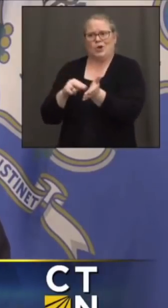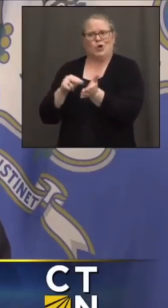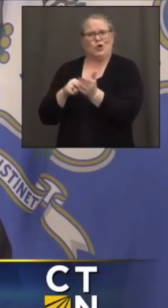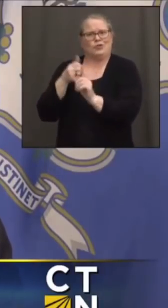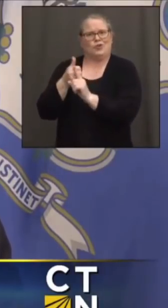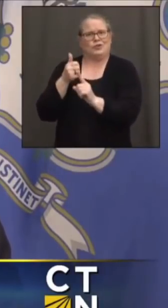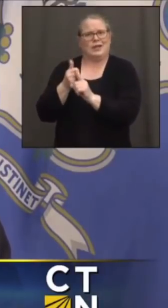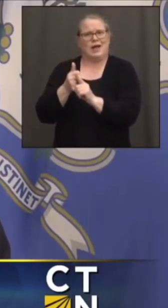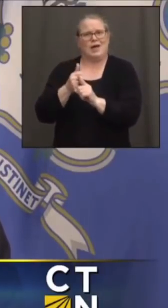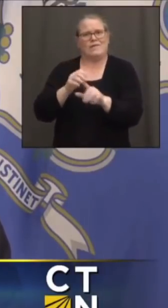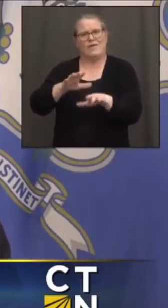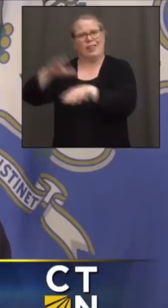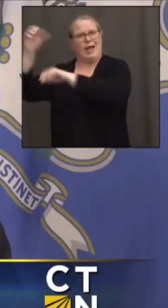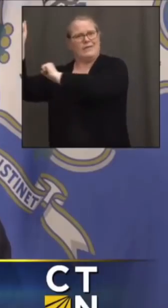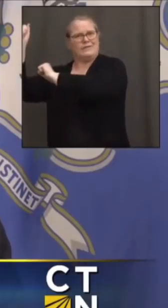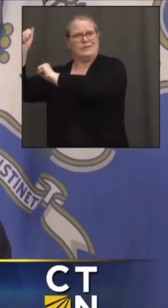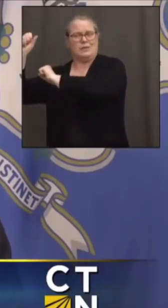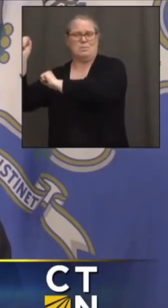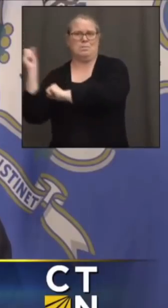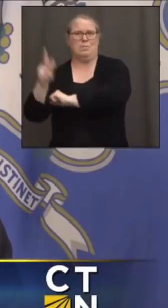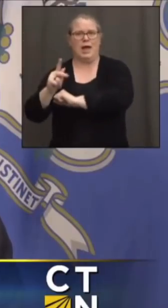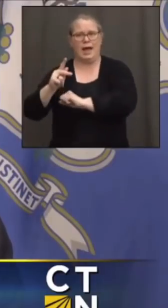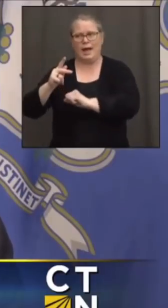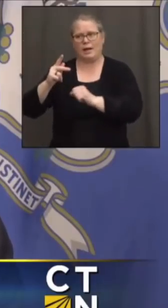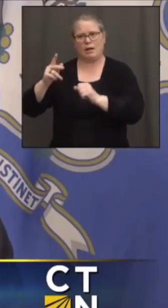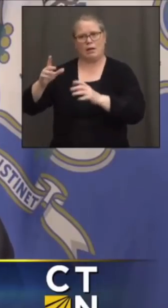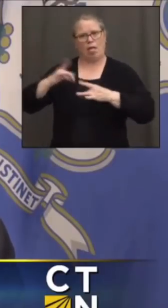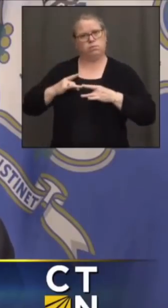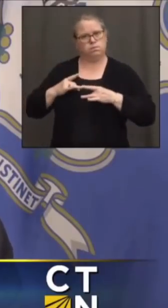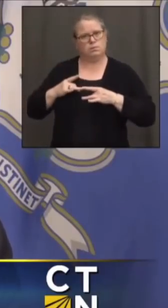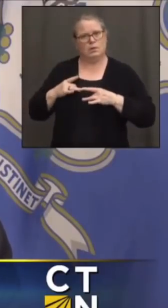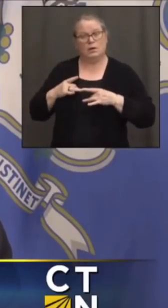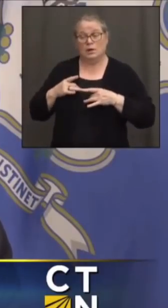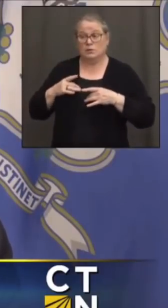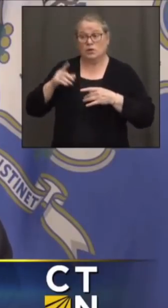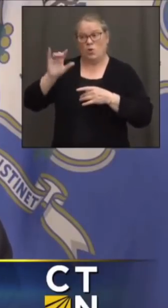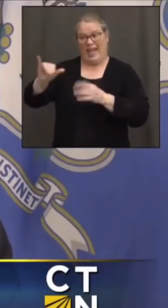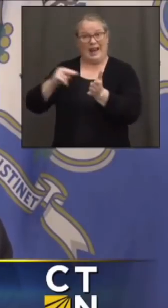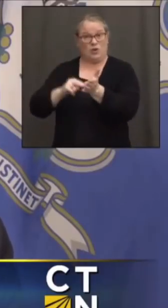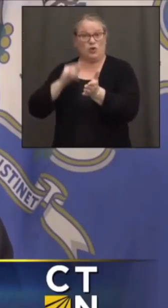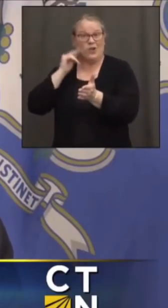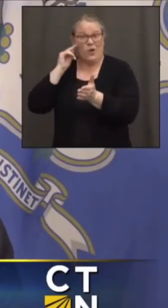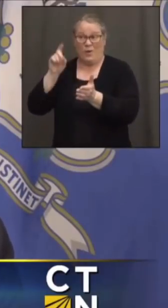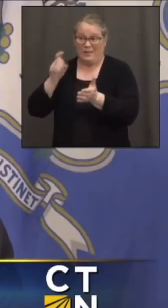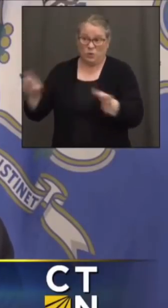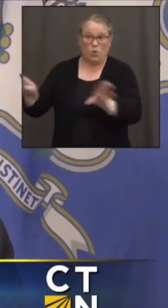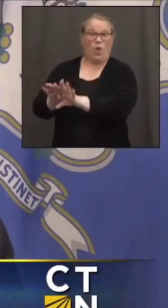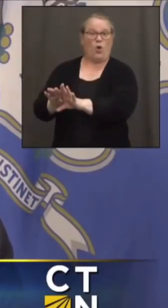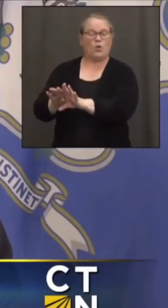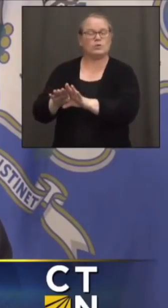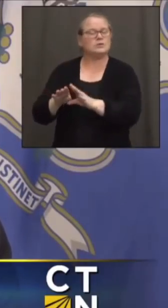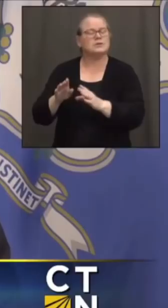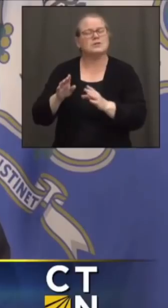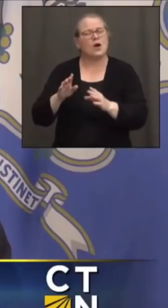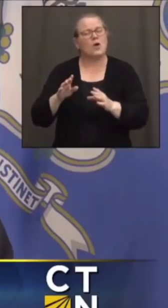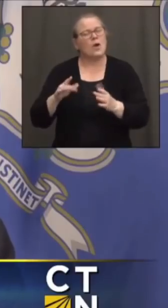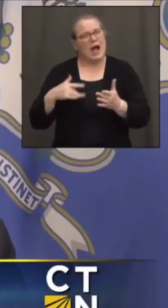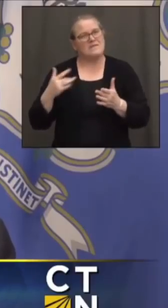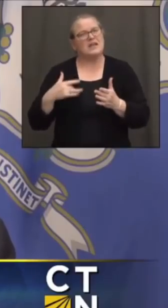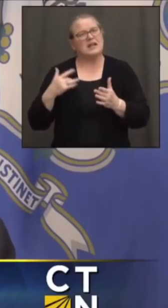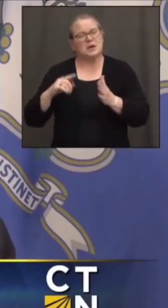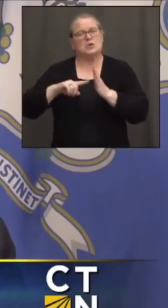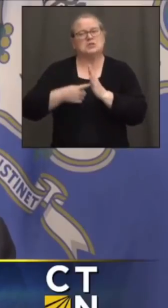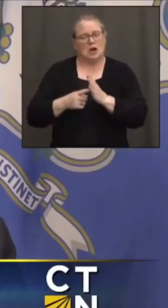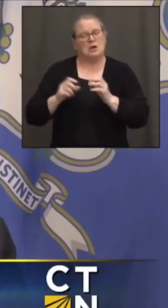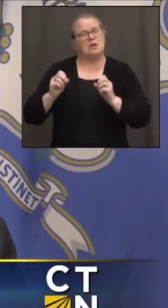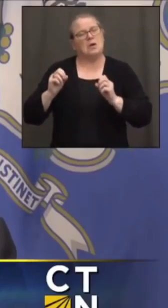came back infected. So I'd like to think that we started out okay and we got better